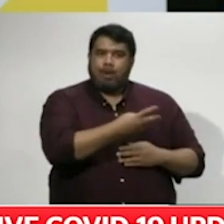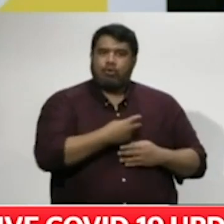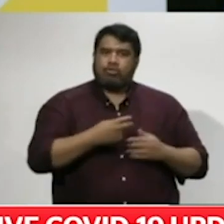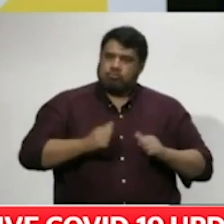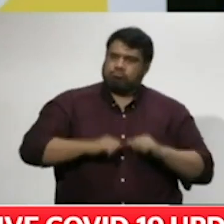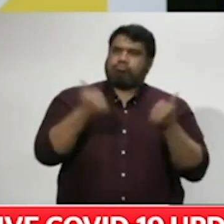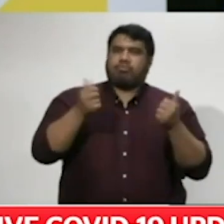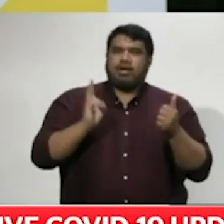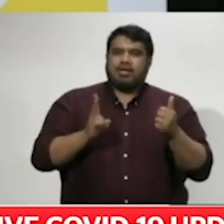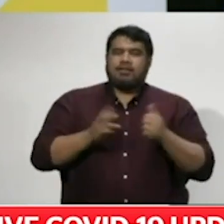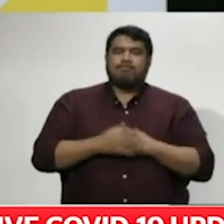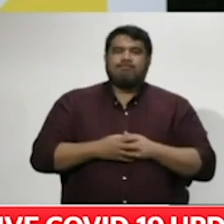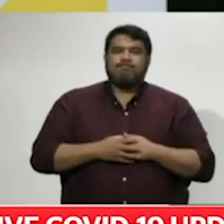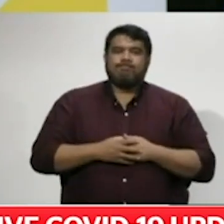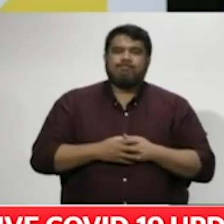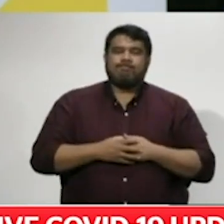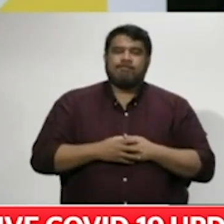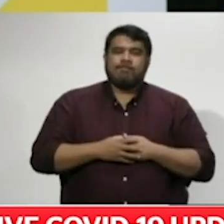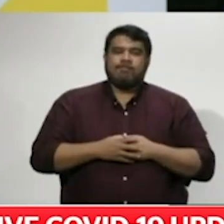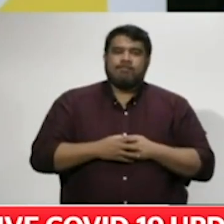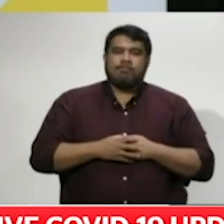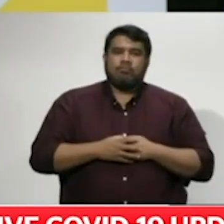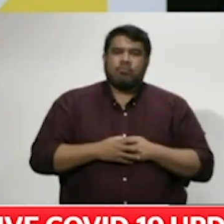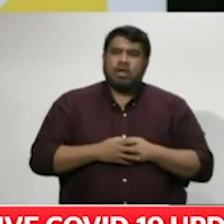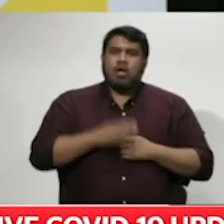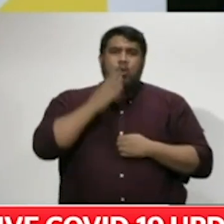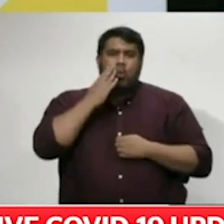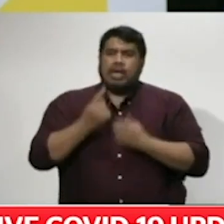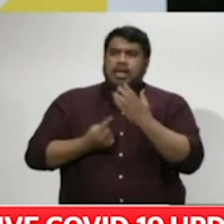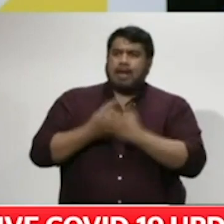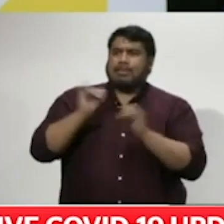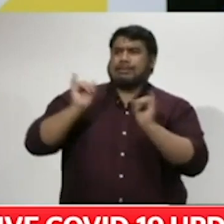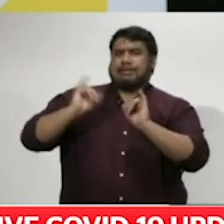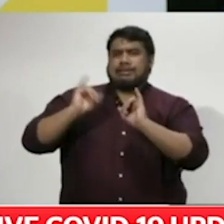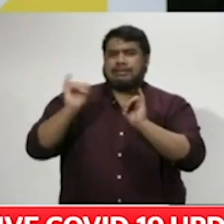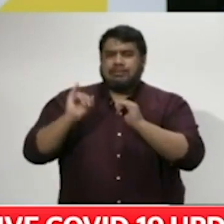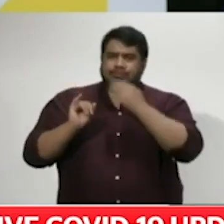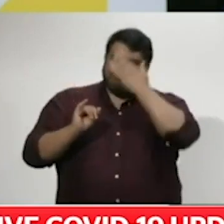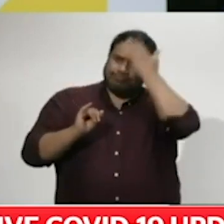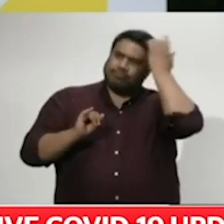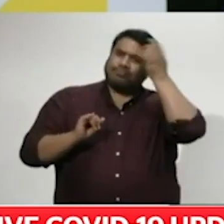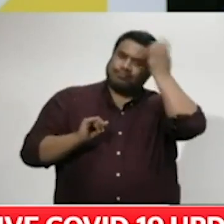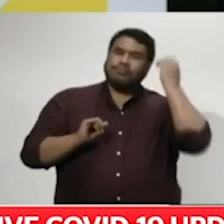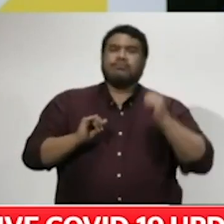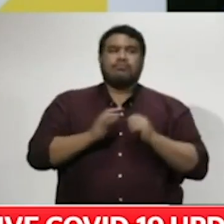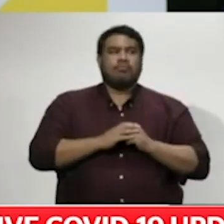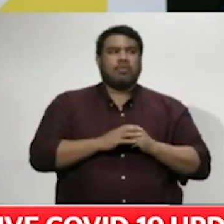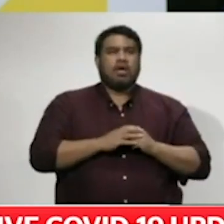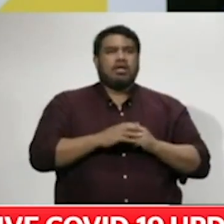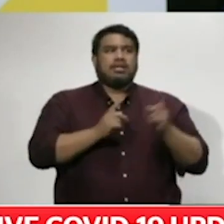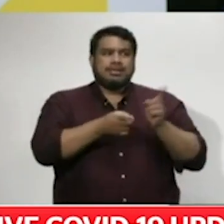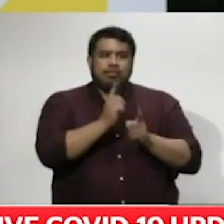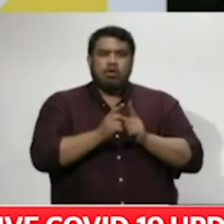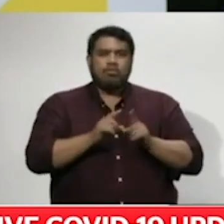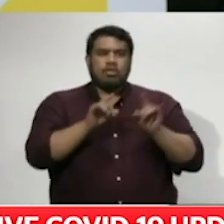National Cabinet tends to meet in times of national crisis, but obviously is infrequent. The last New Zealand Prime Minister to participate